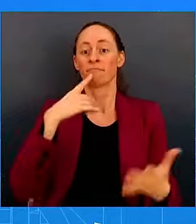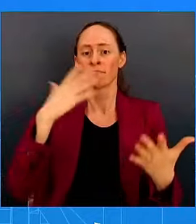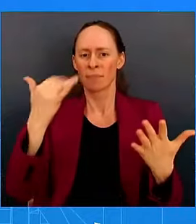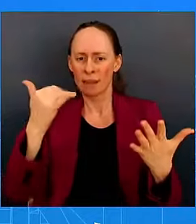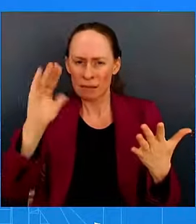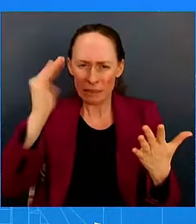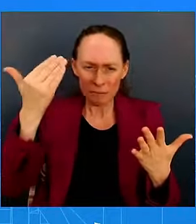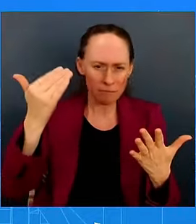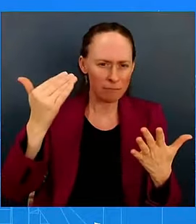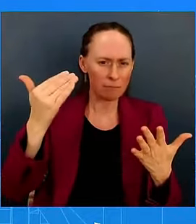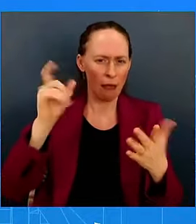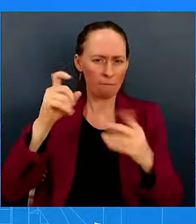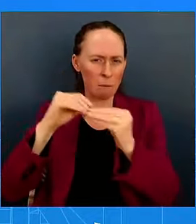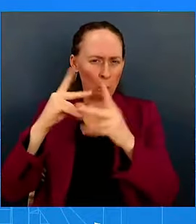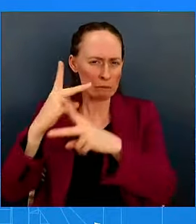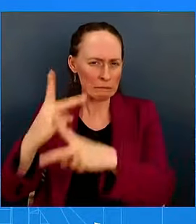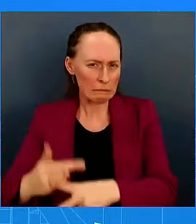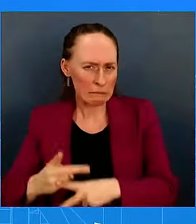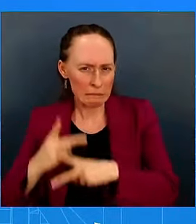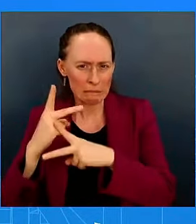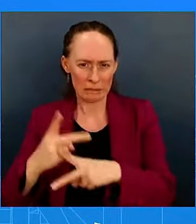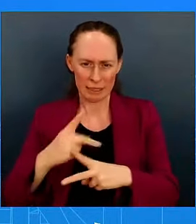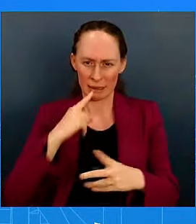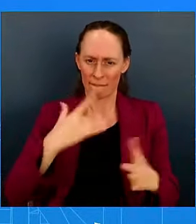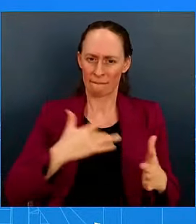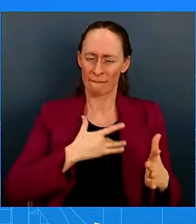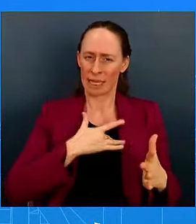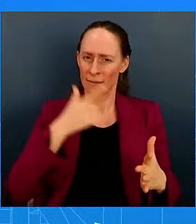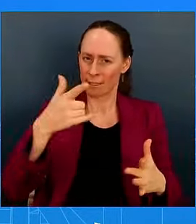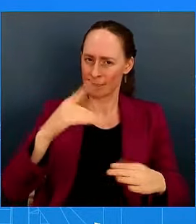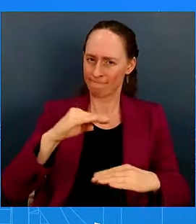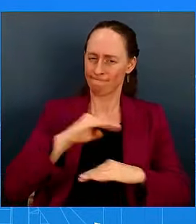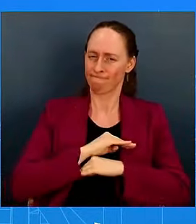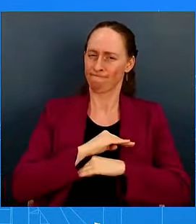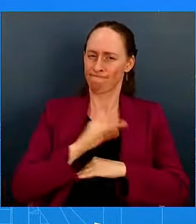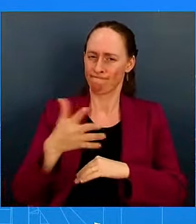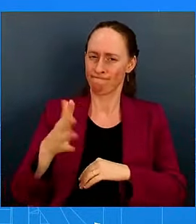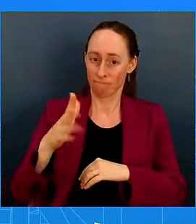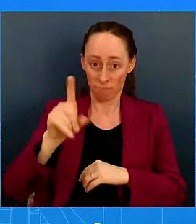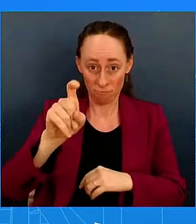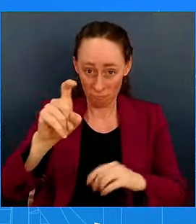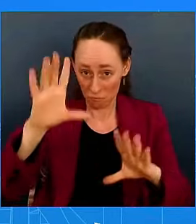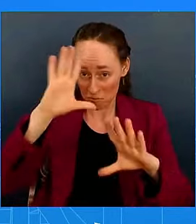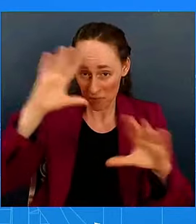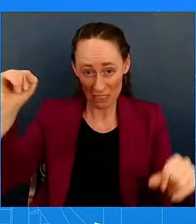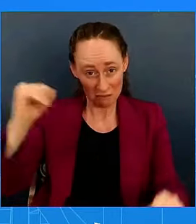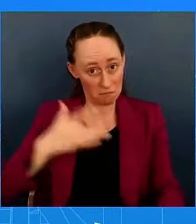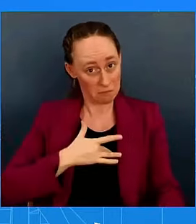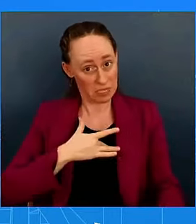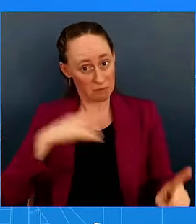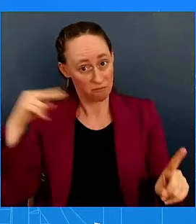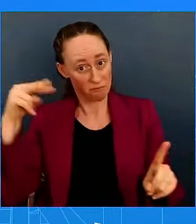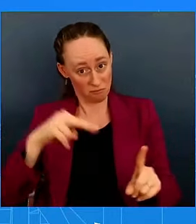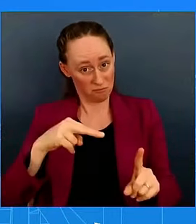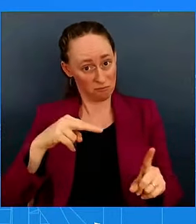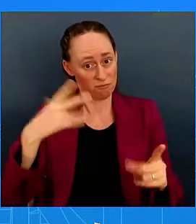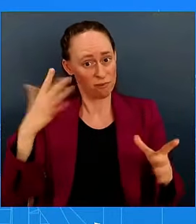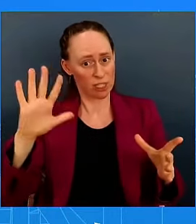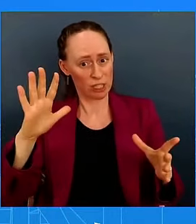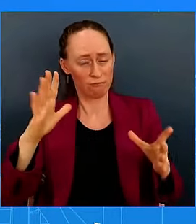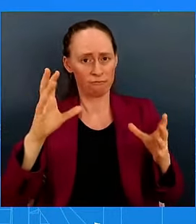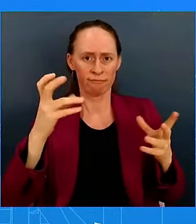I want to ask you again, does the White House believe, does the president believe that the U.S. has beat inflation? So what we believe is that